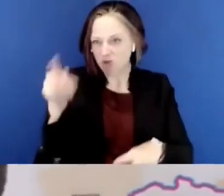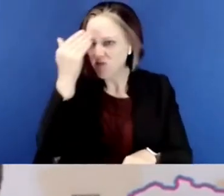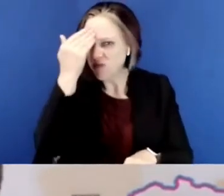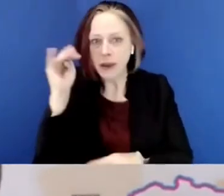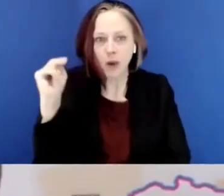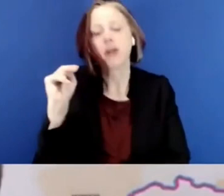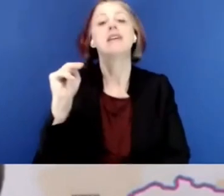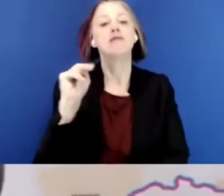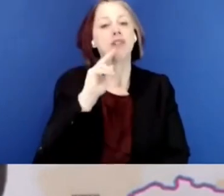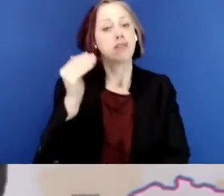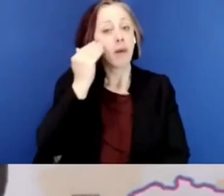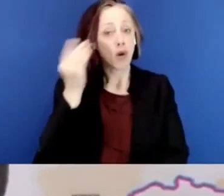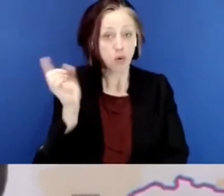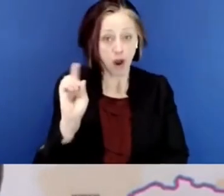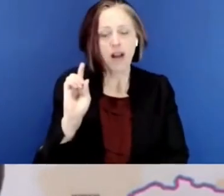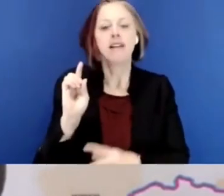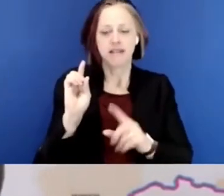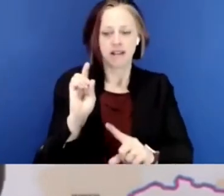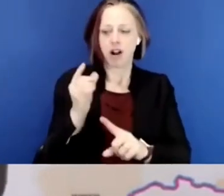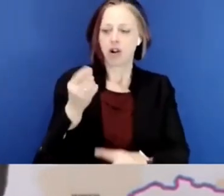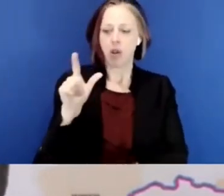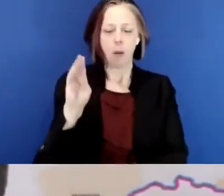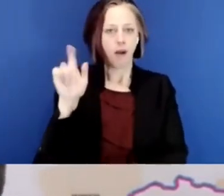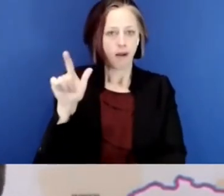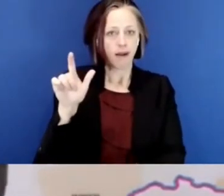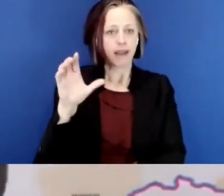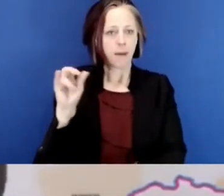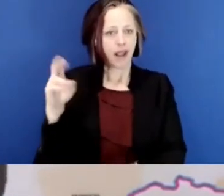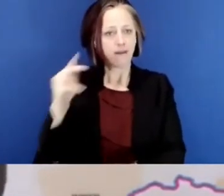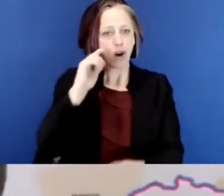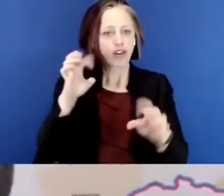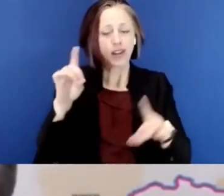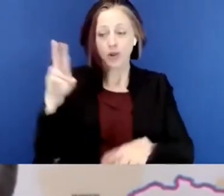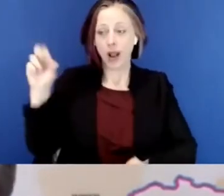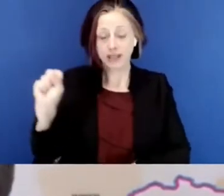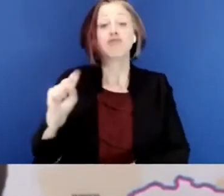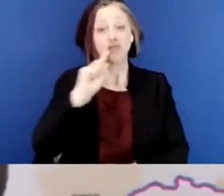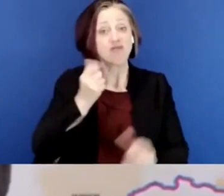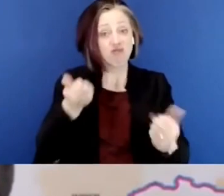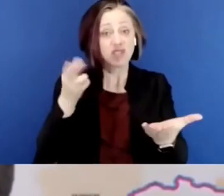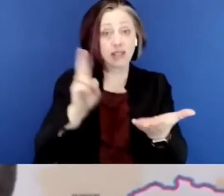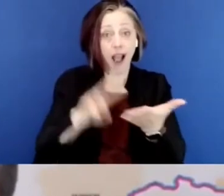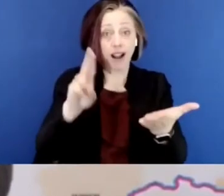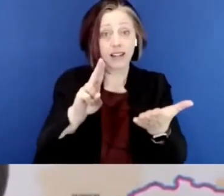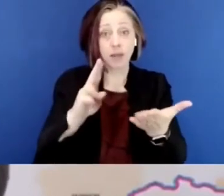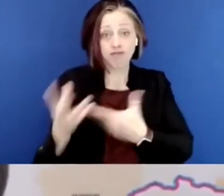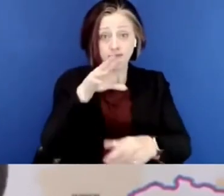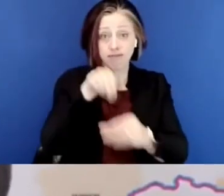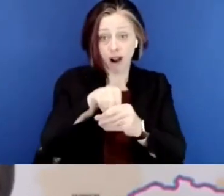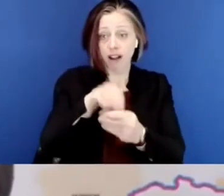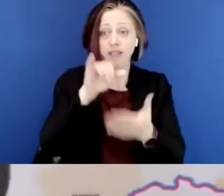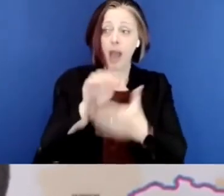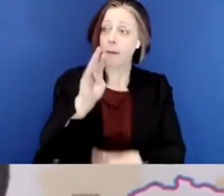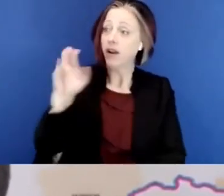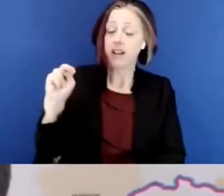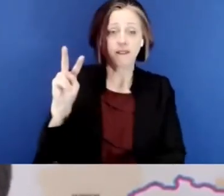US, I think for many of the folks in Minnesota would be most familiar with, but that's Global Global Campaign for Education, US. And you can actually sign up